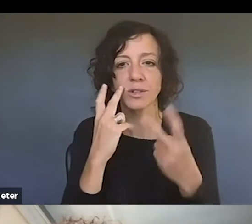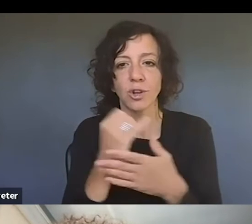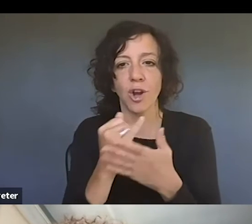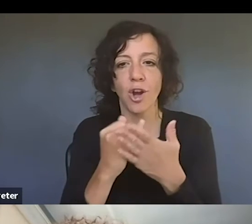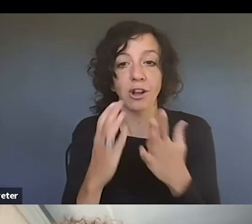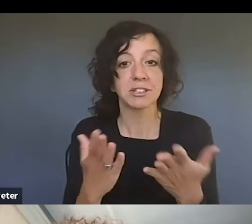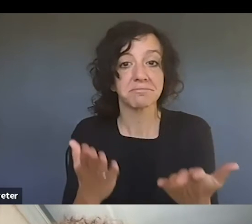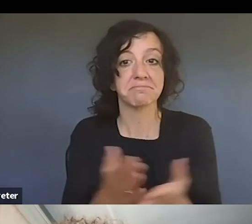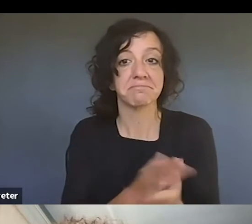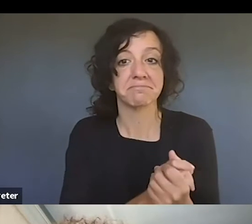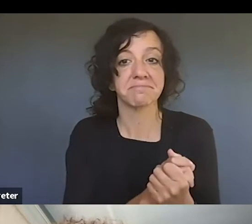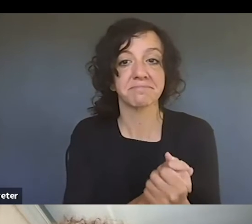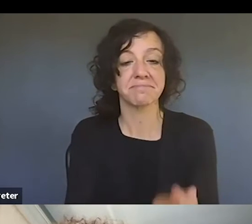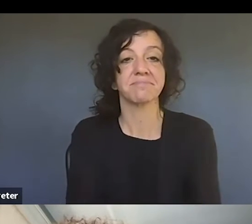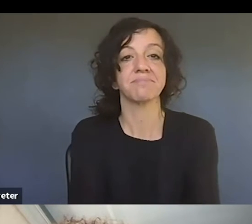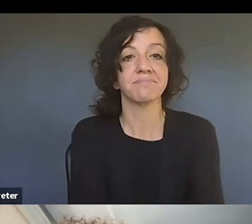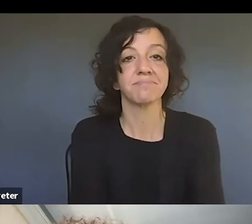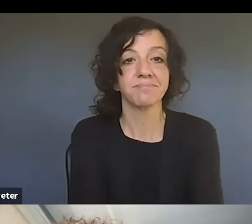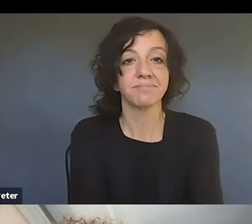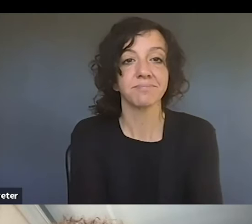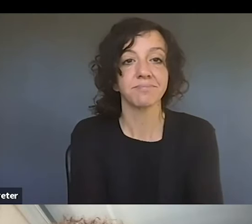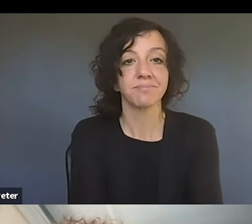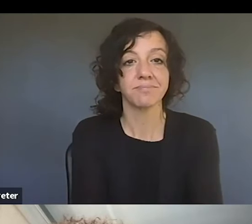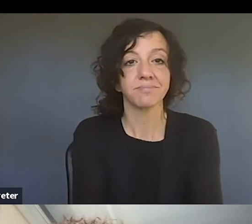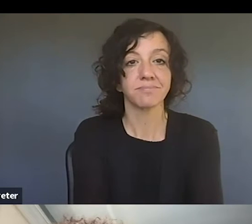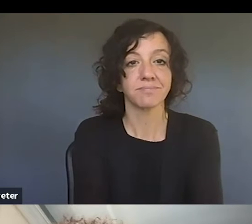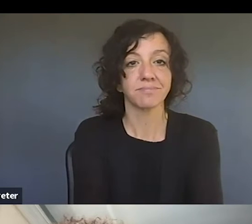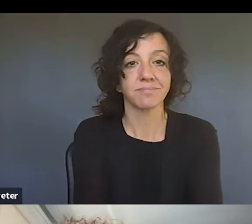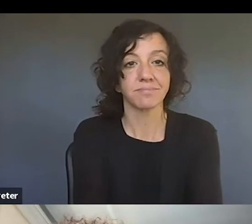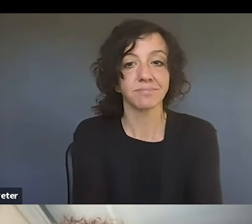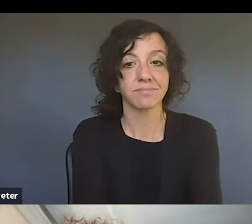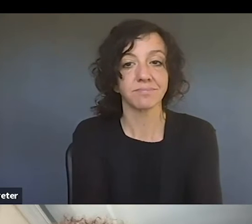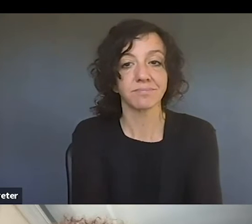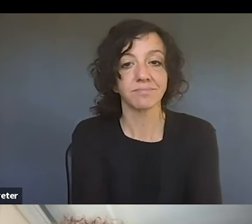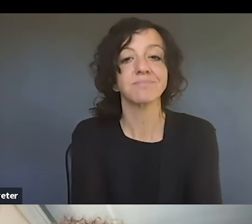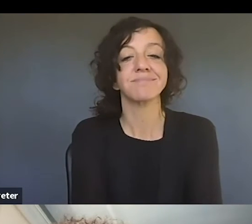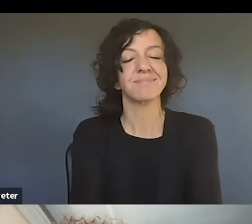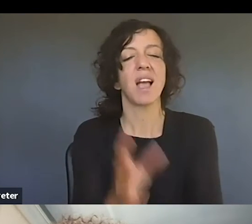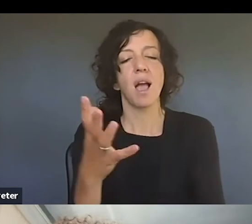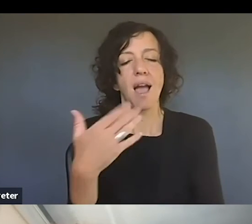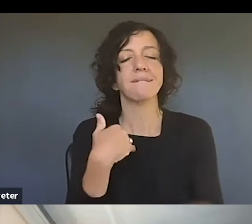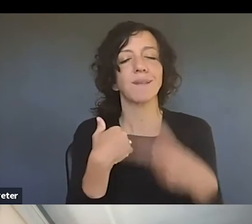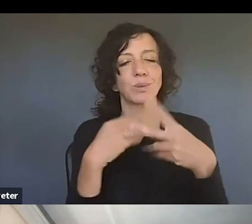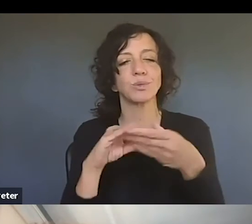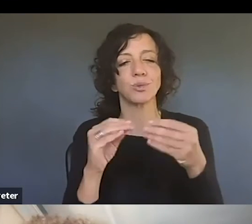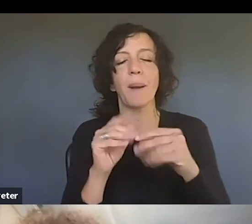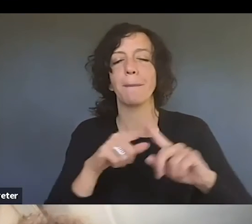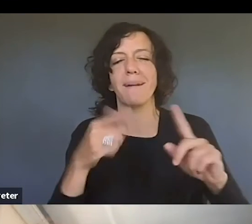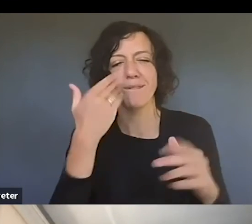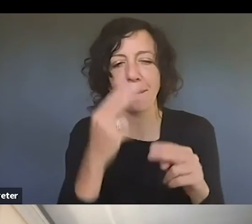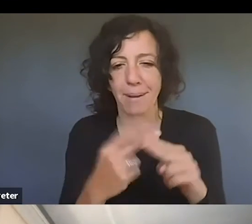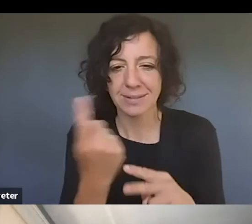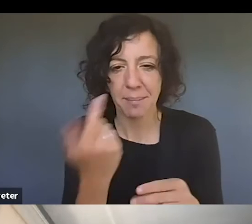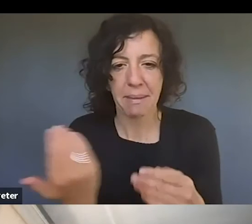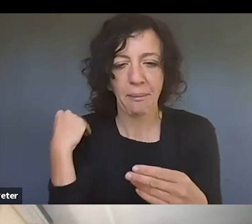Um, you know, I'll share a couple of things, but, uh, actually one other thing that I'll mention before I do that, which I should have said is, um,